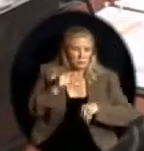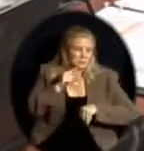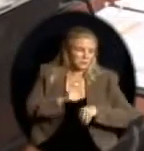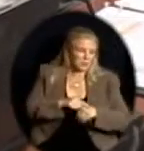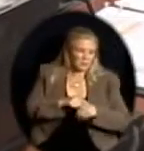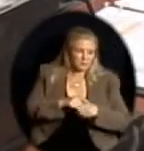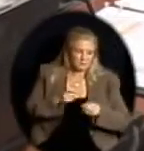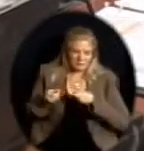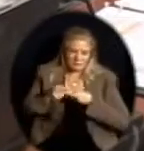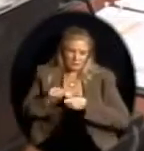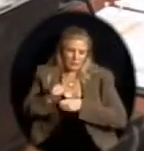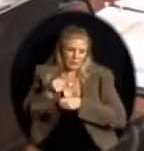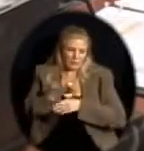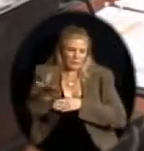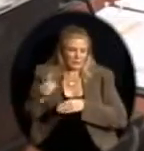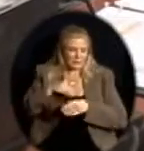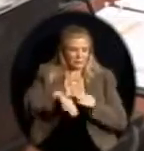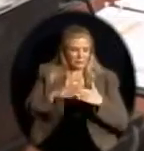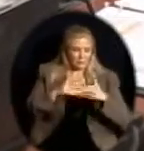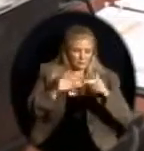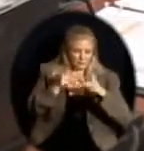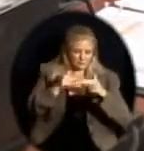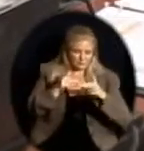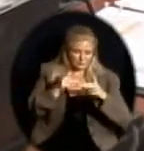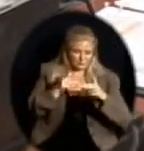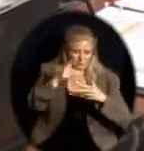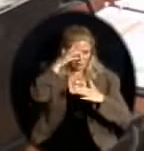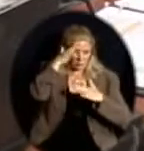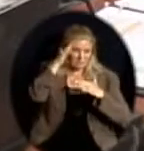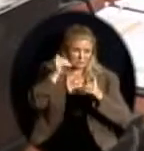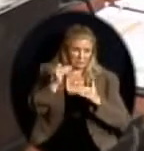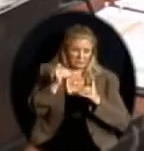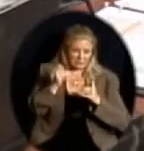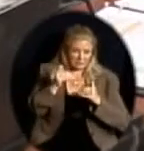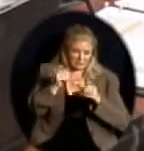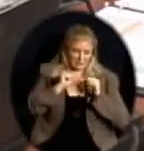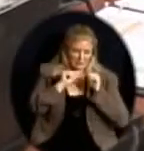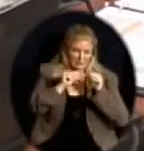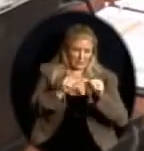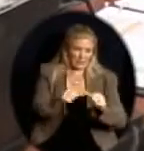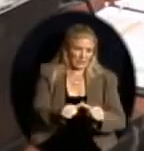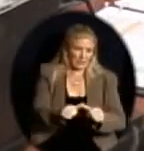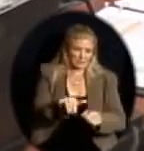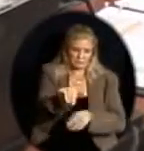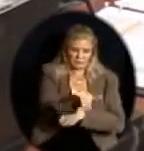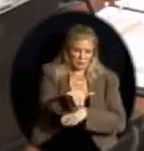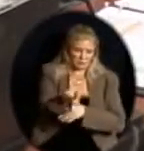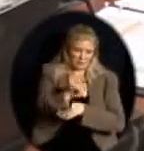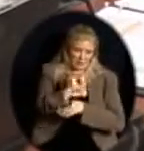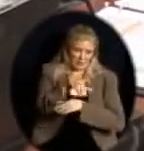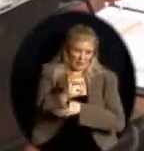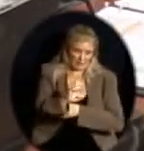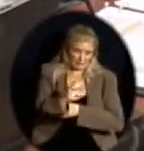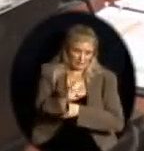issues in the building. We're expecting it to last as long as tile, certainly longer than carpet.